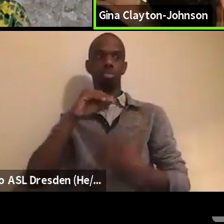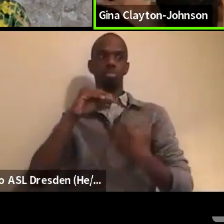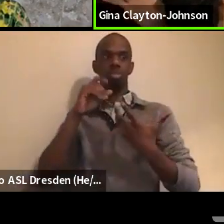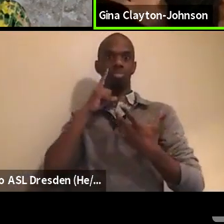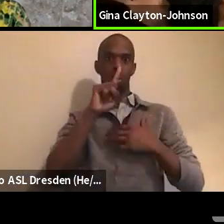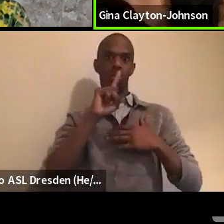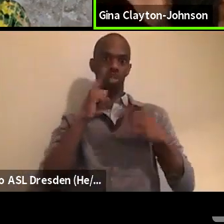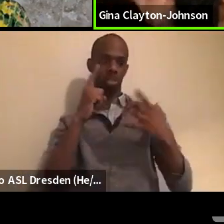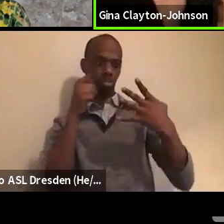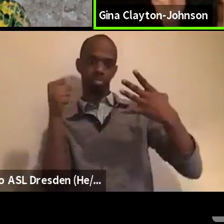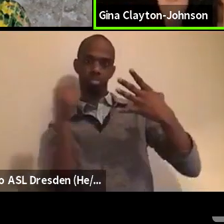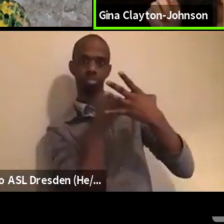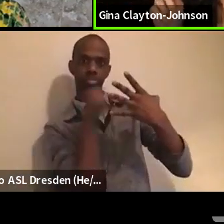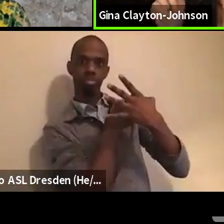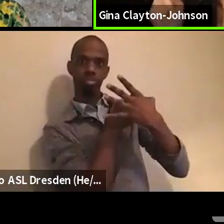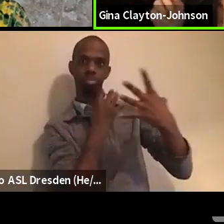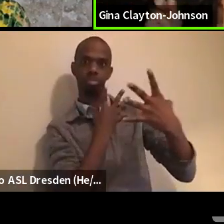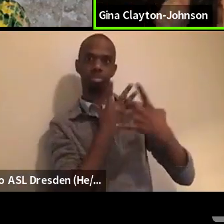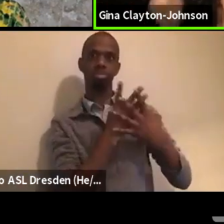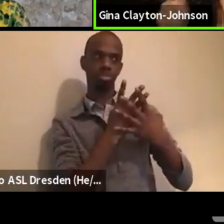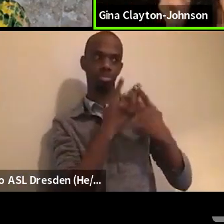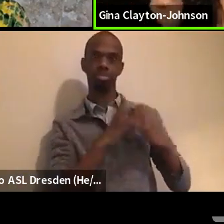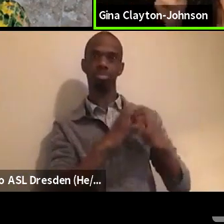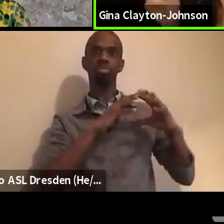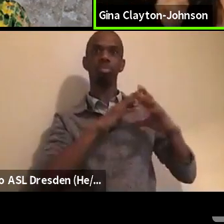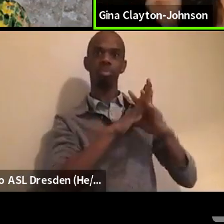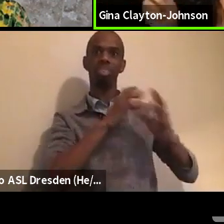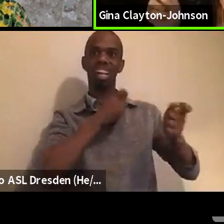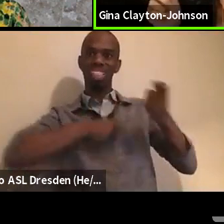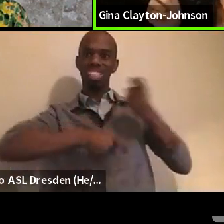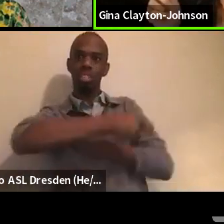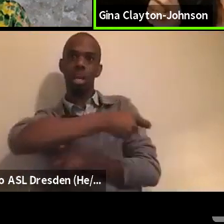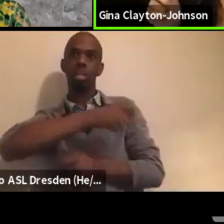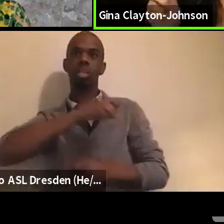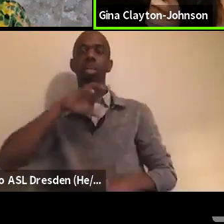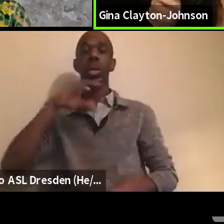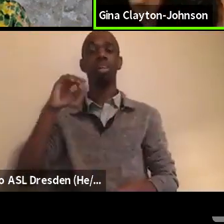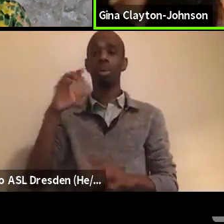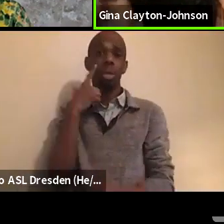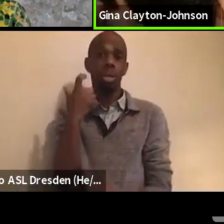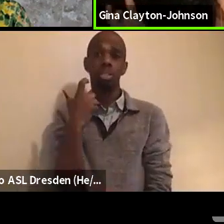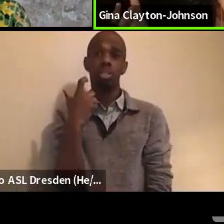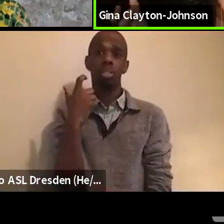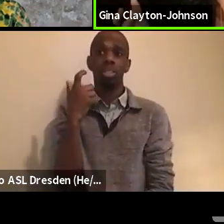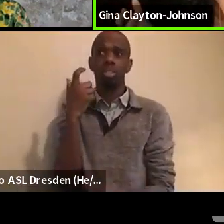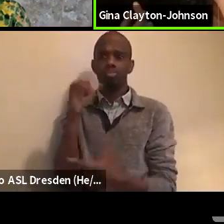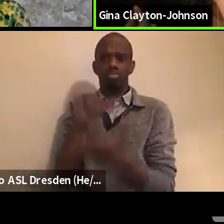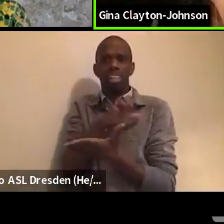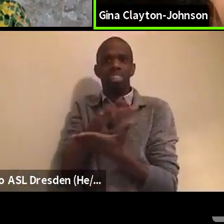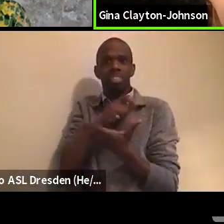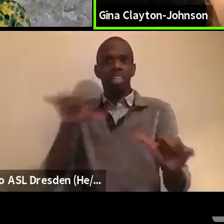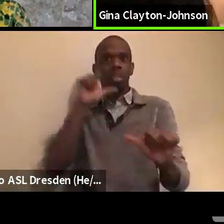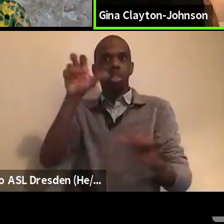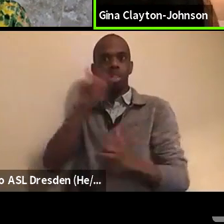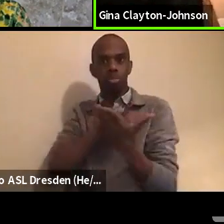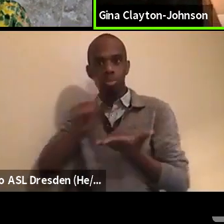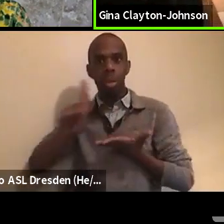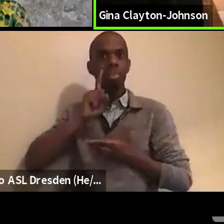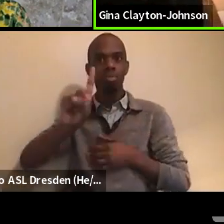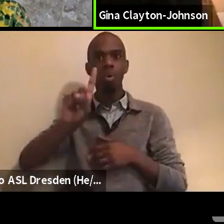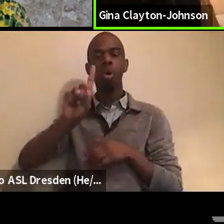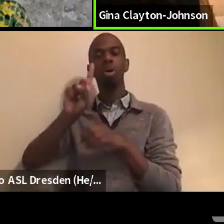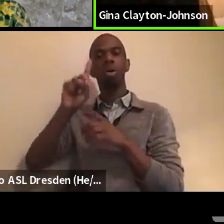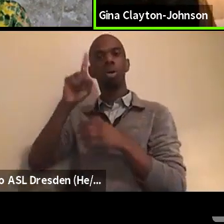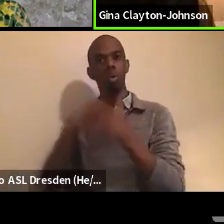last 40 years. But the big kicker, the actual, because that still wouldn't pay for the kinds of robust investments that the Breathe Act makes,